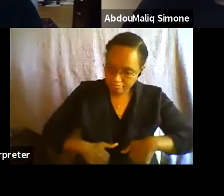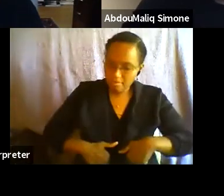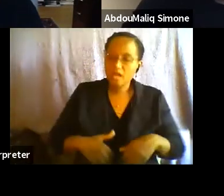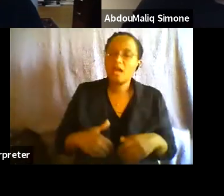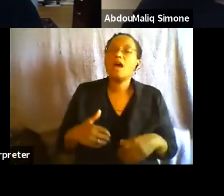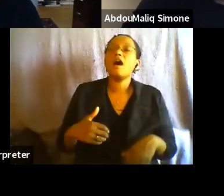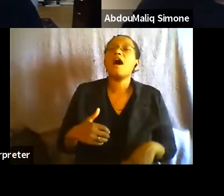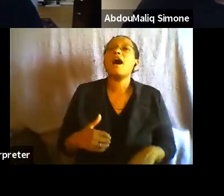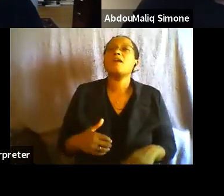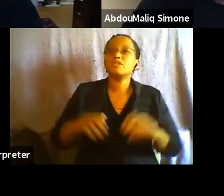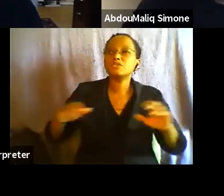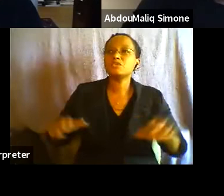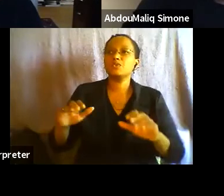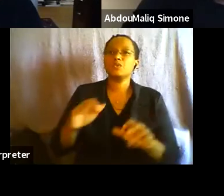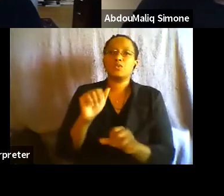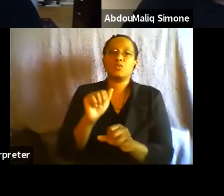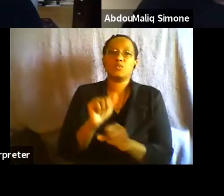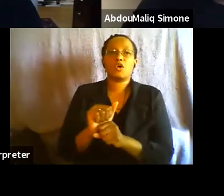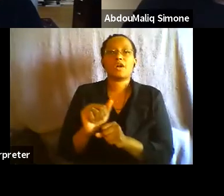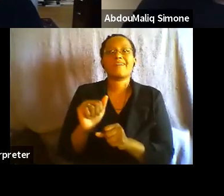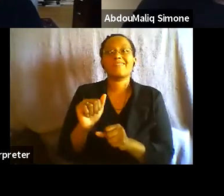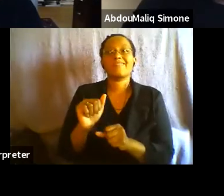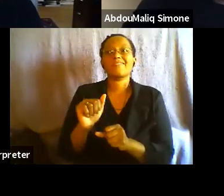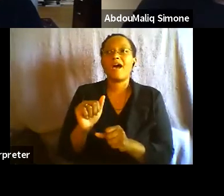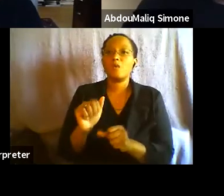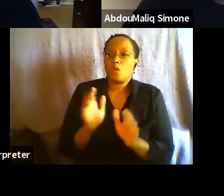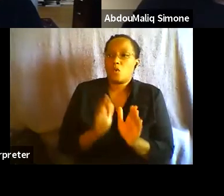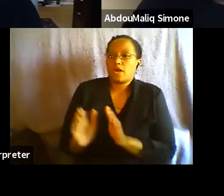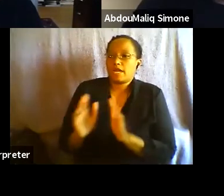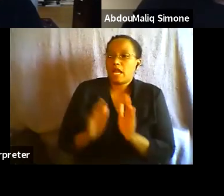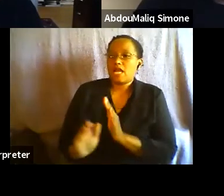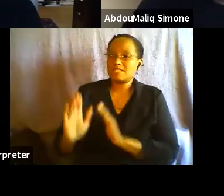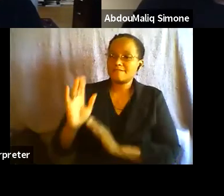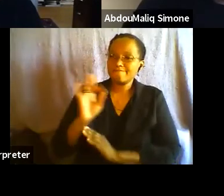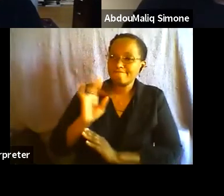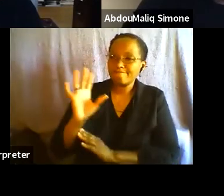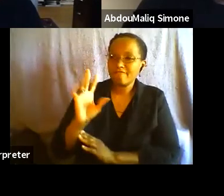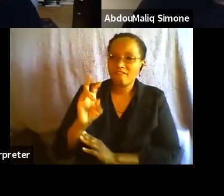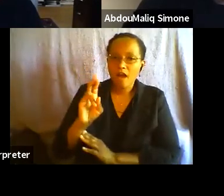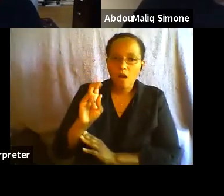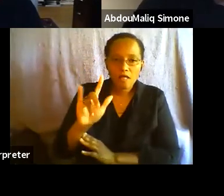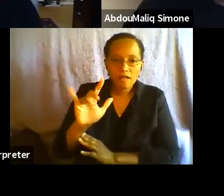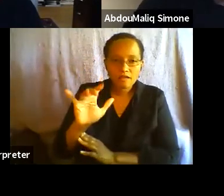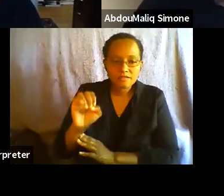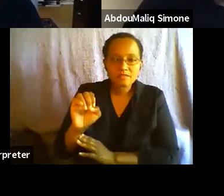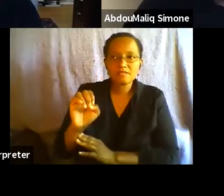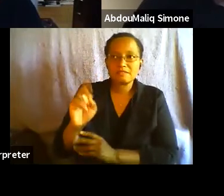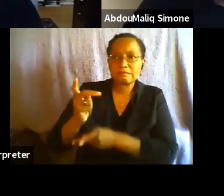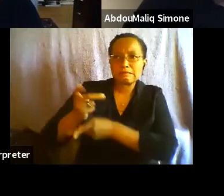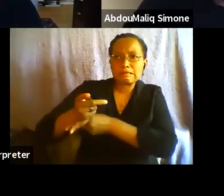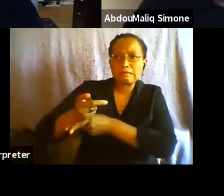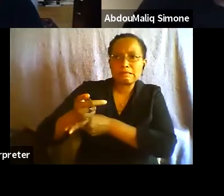forces of organized violence keep in shape in order for